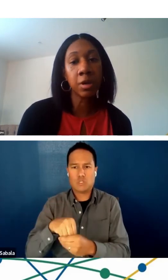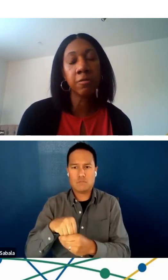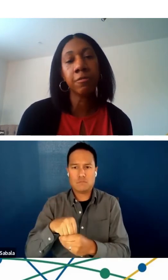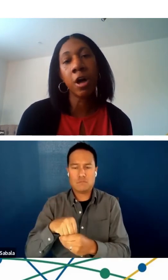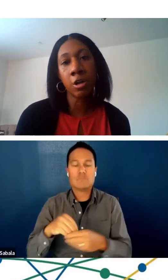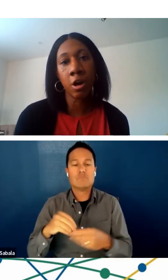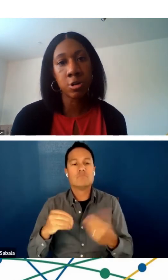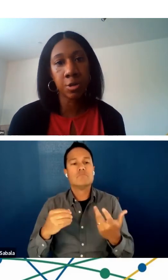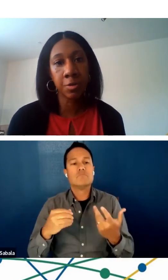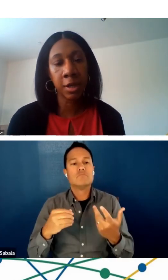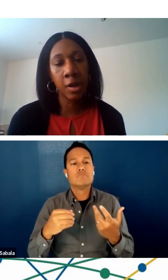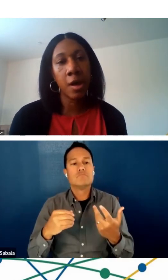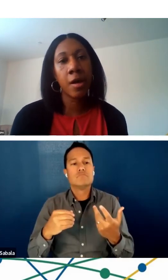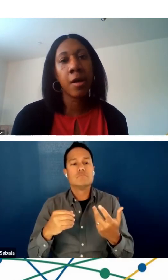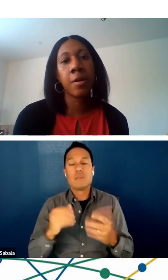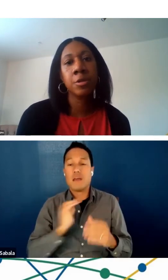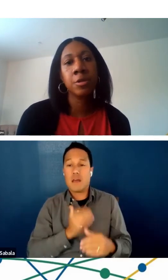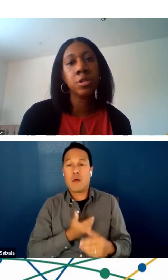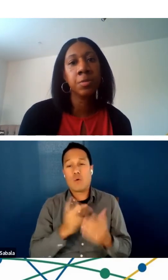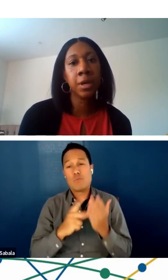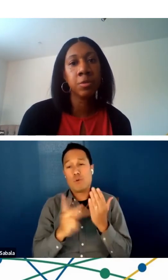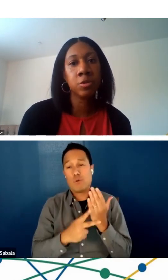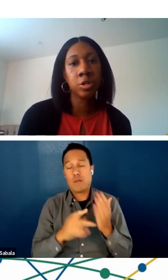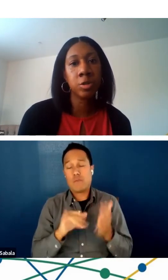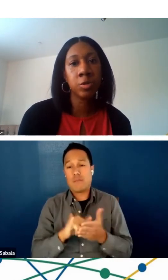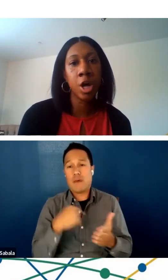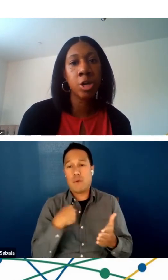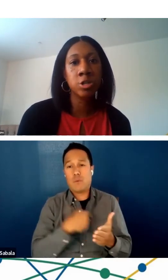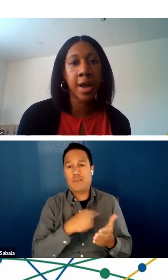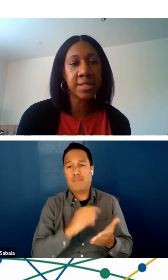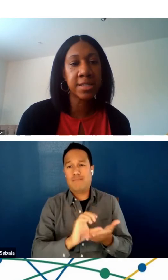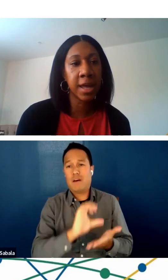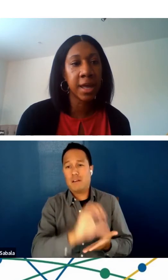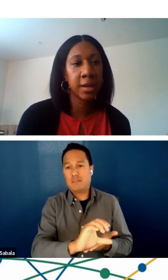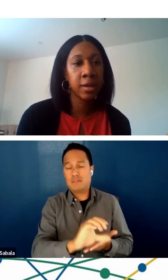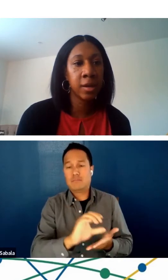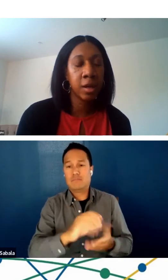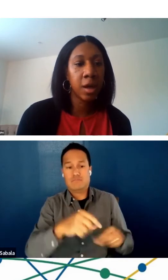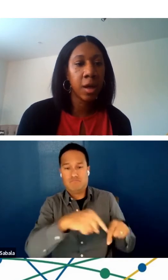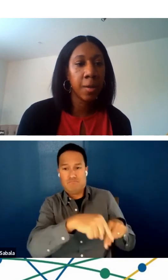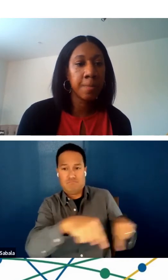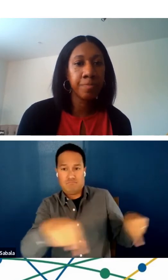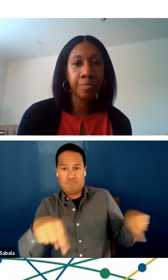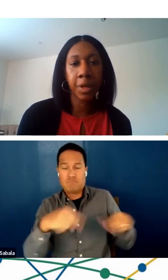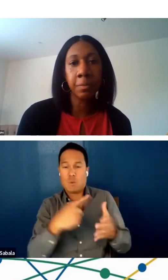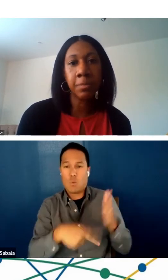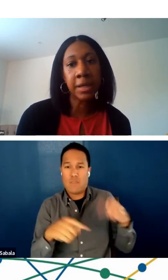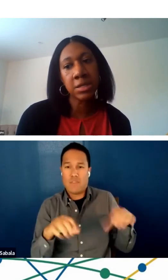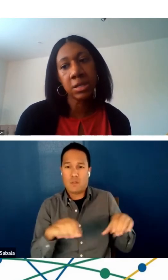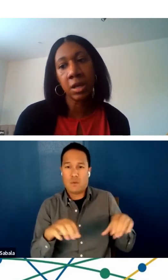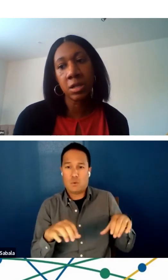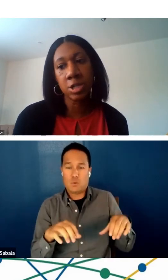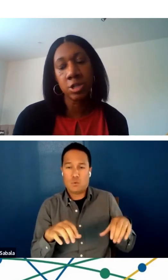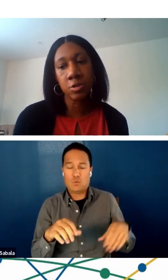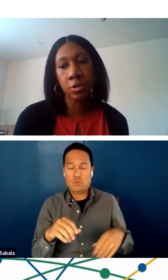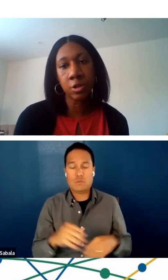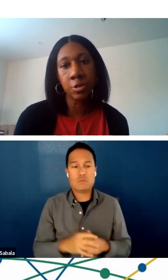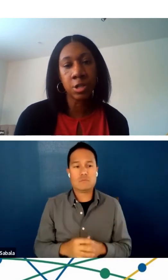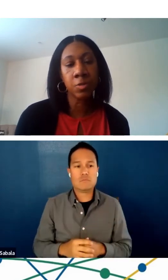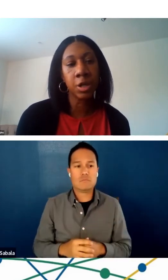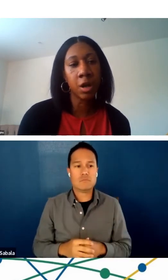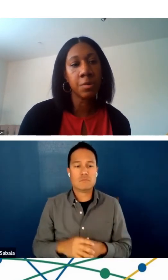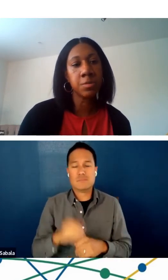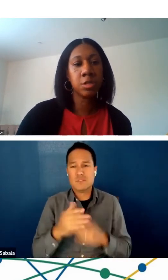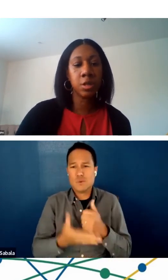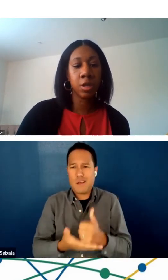programs that we fund are doing to be able to address and meet digital